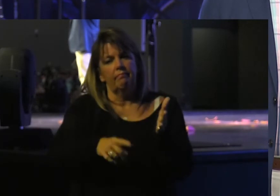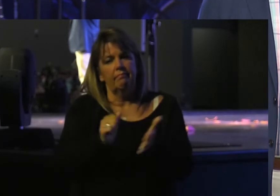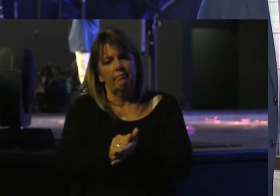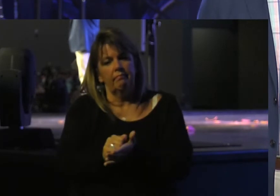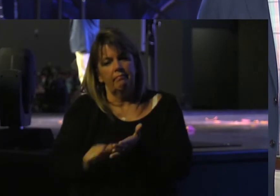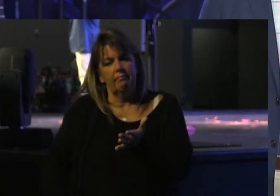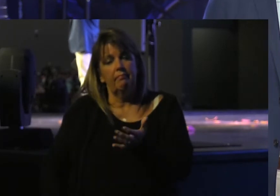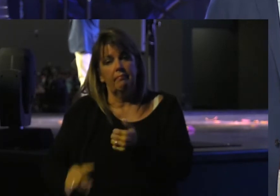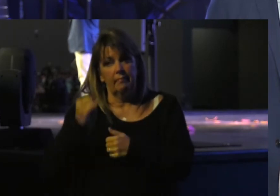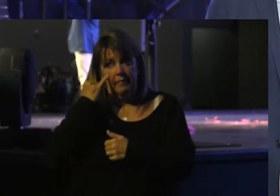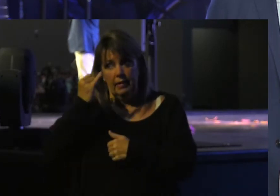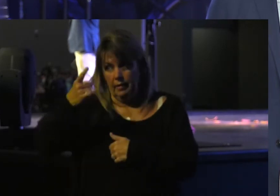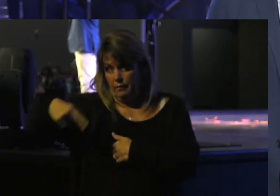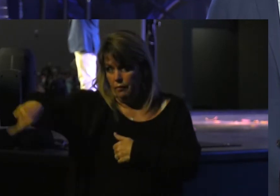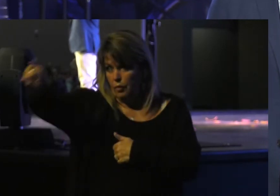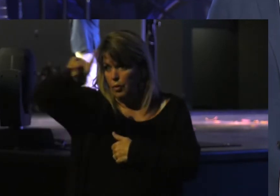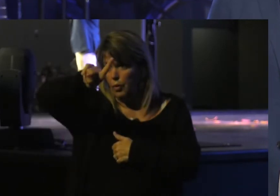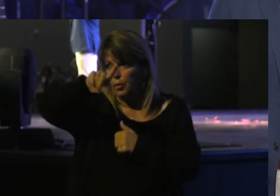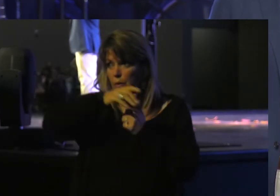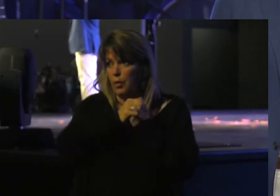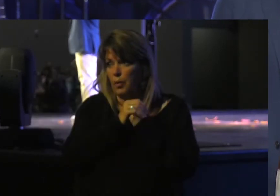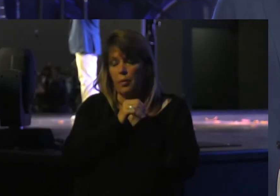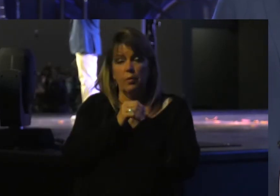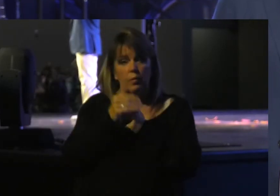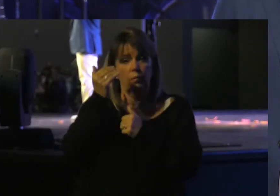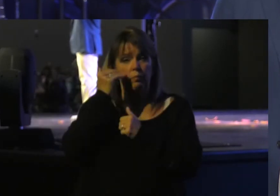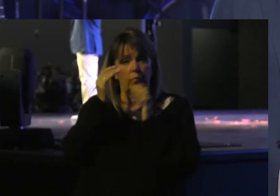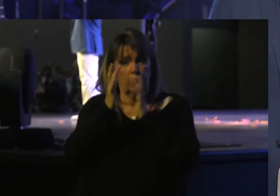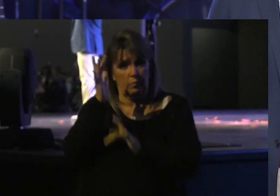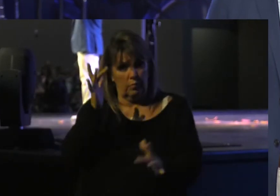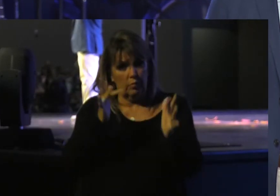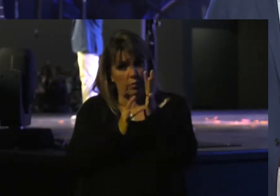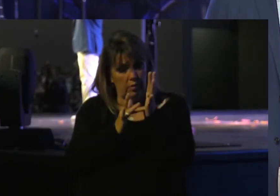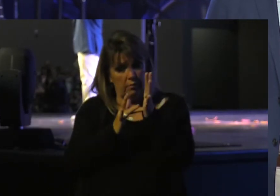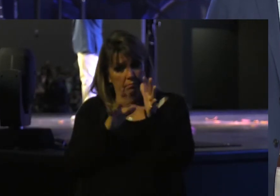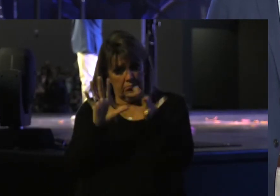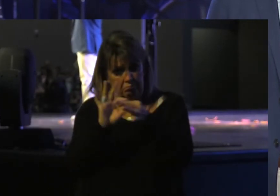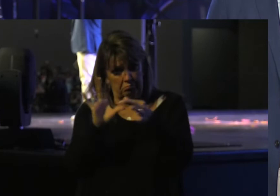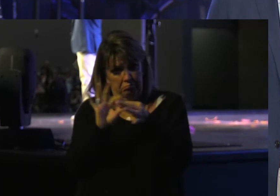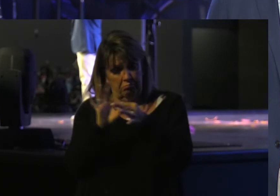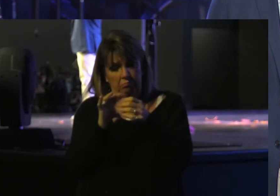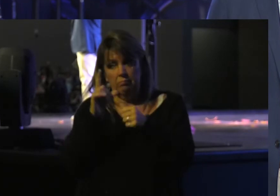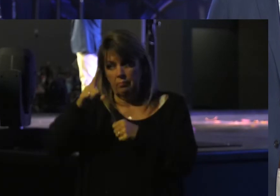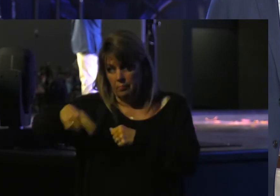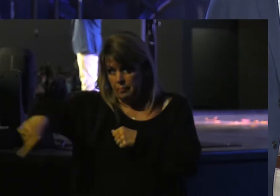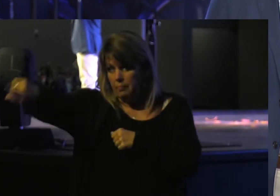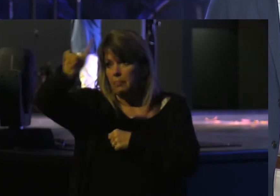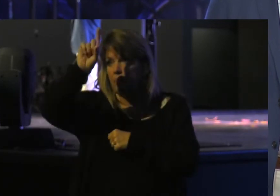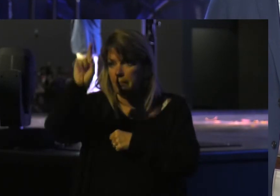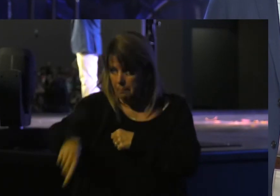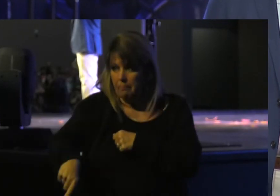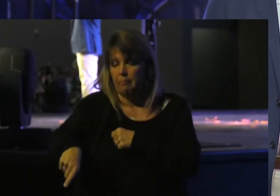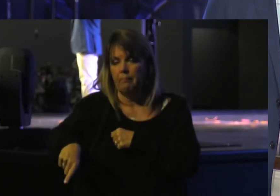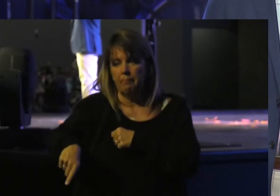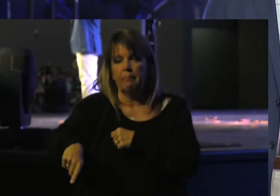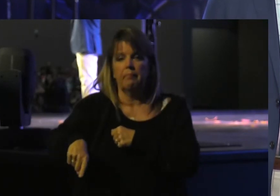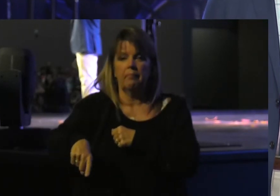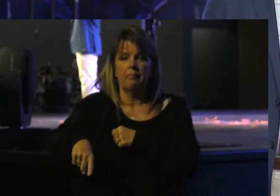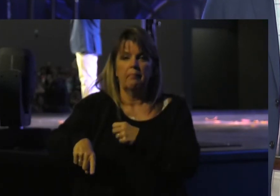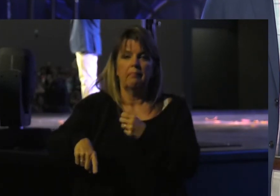If you Claim to Know Jesus You Must be Pro-life